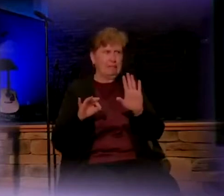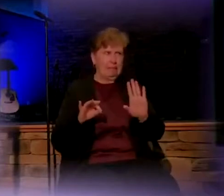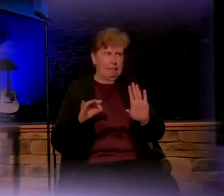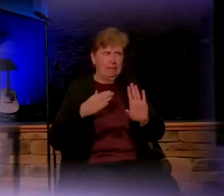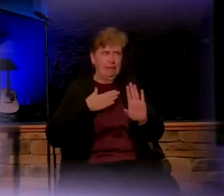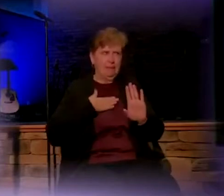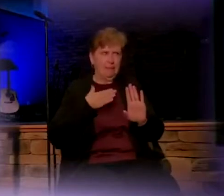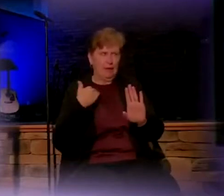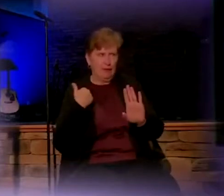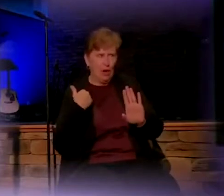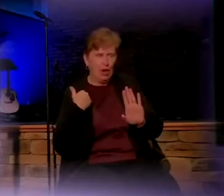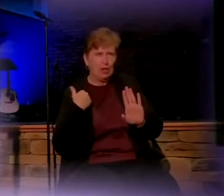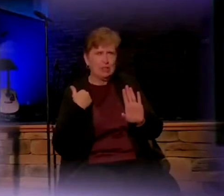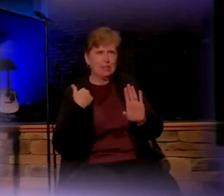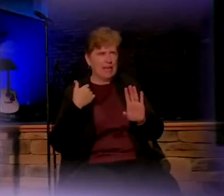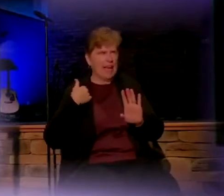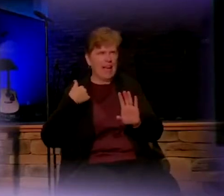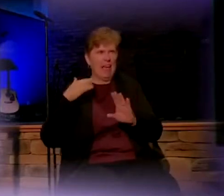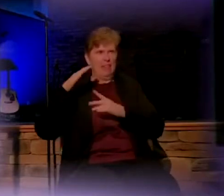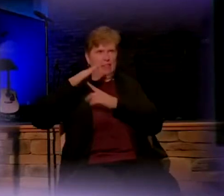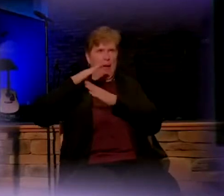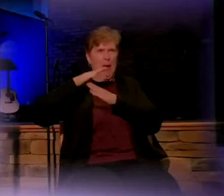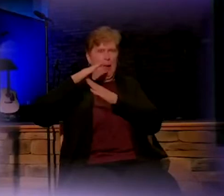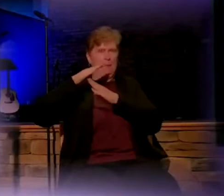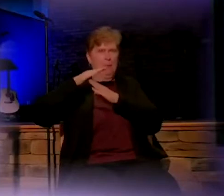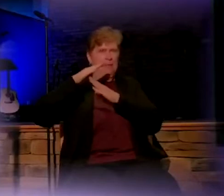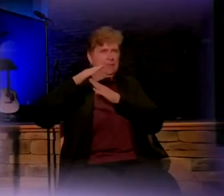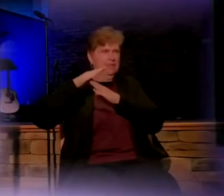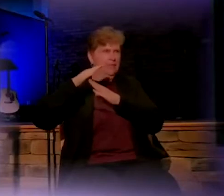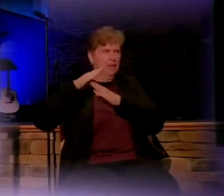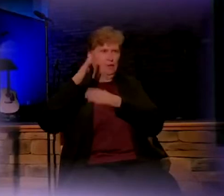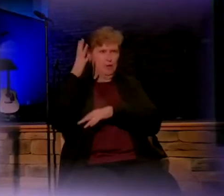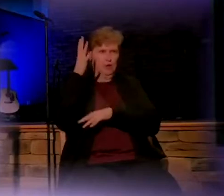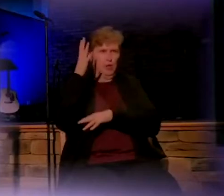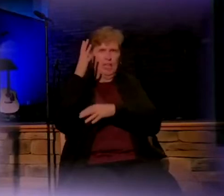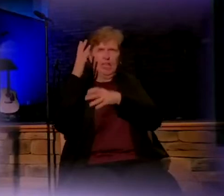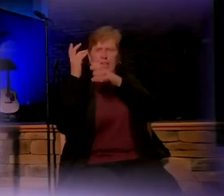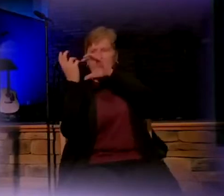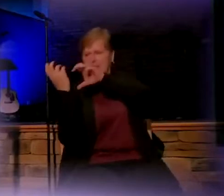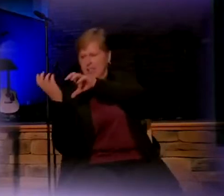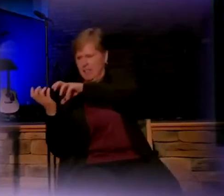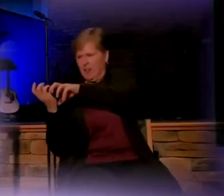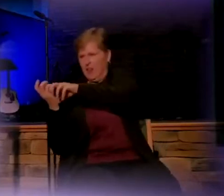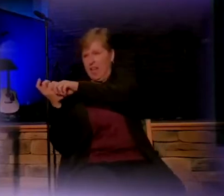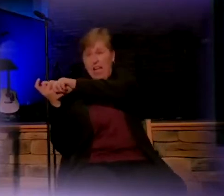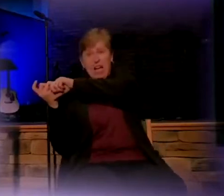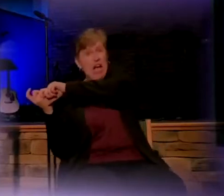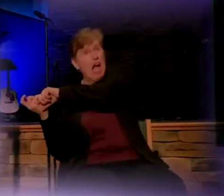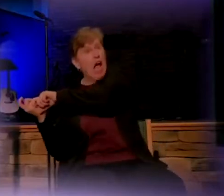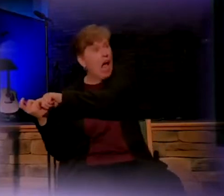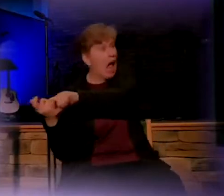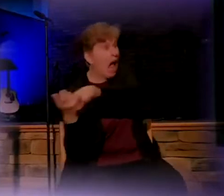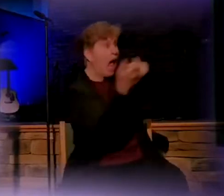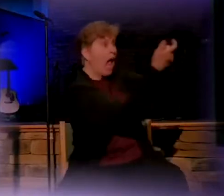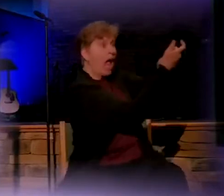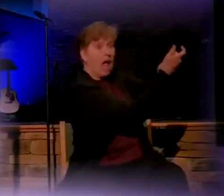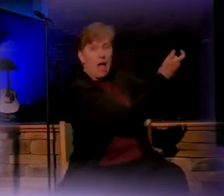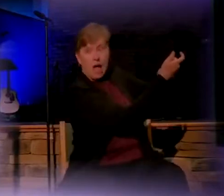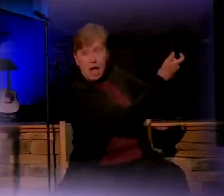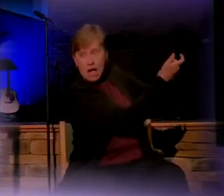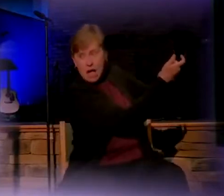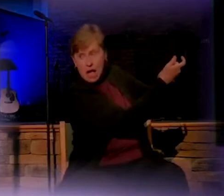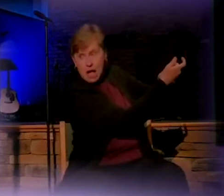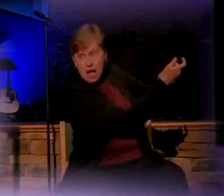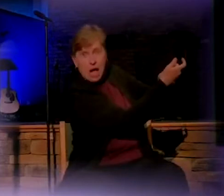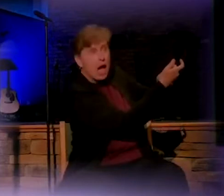I had the top of the tree, and I kind of swung it around to lift it up into the stand, and as I did, I knocked one of